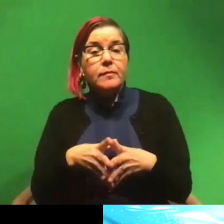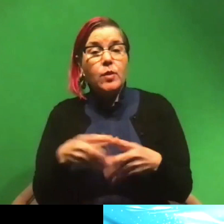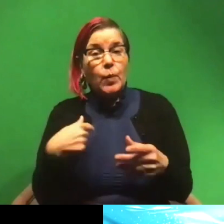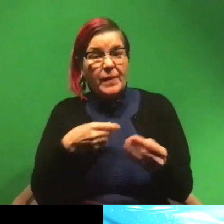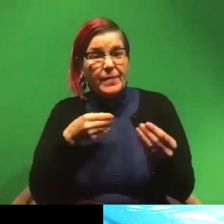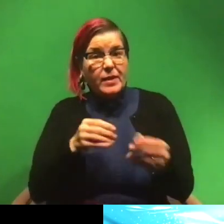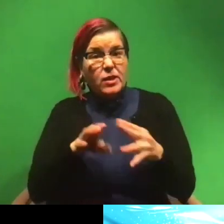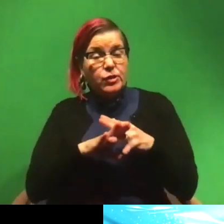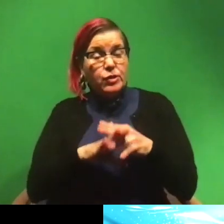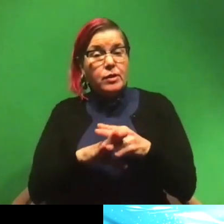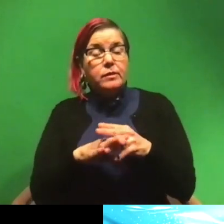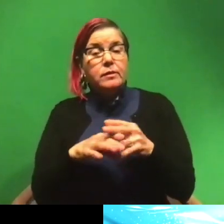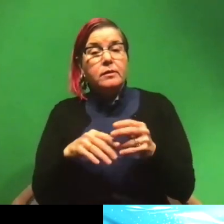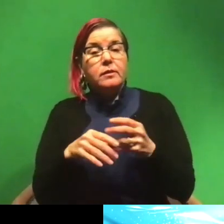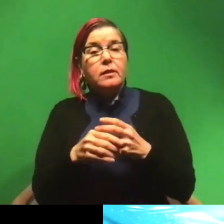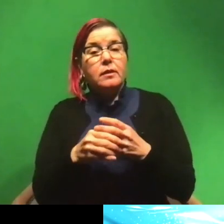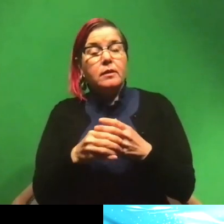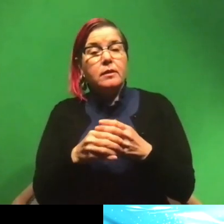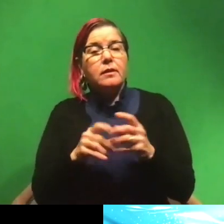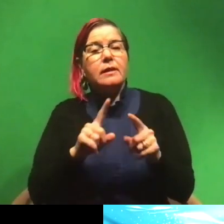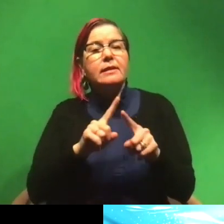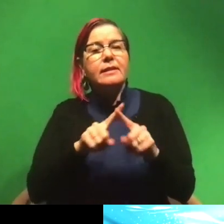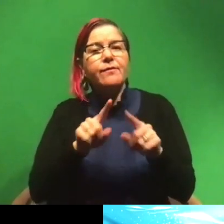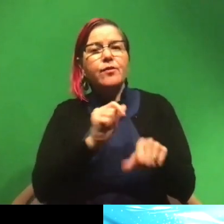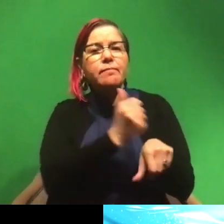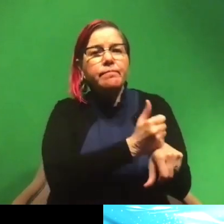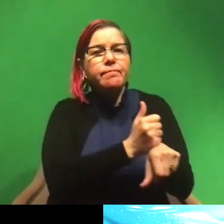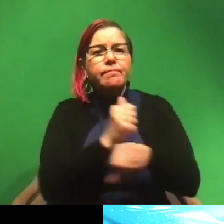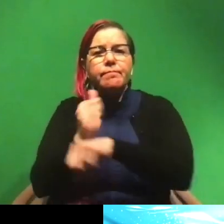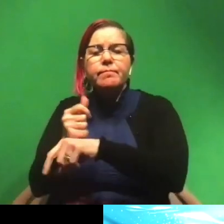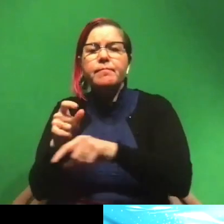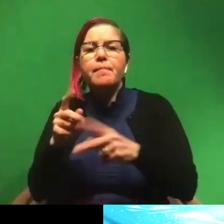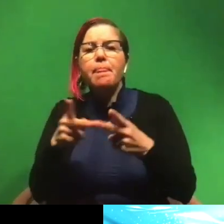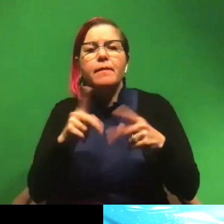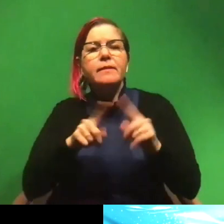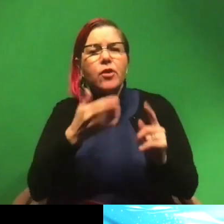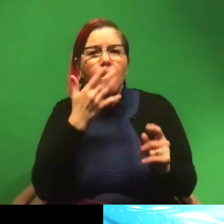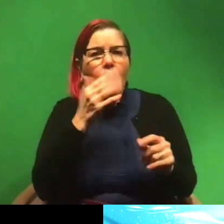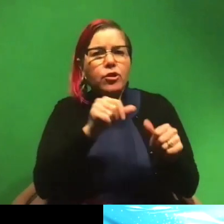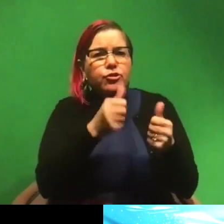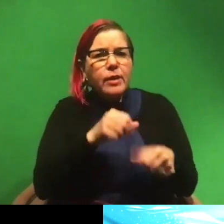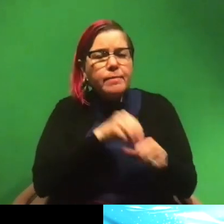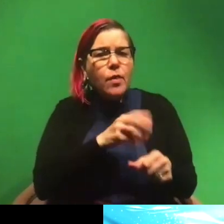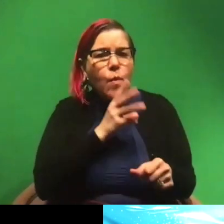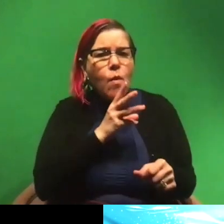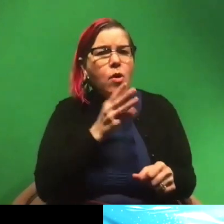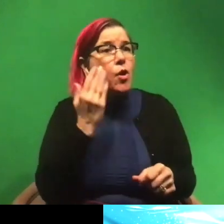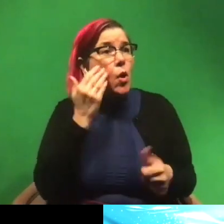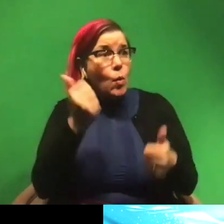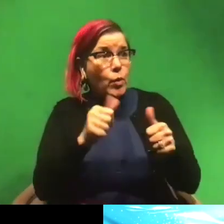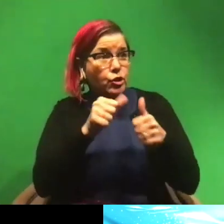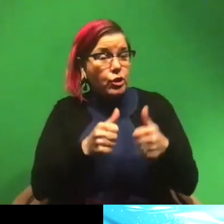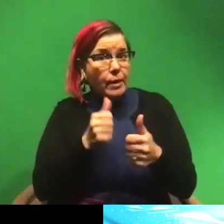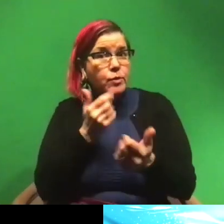sharks, um, at different stations. So we put different colored shapes in the water and they know what shape to go to.